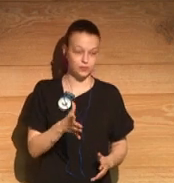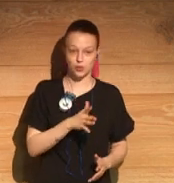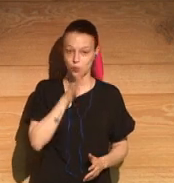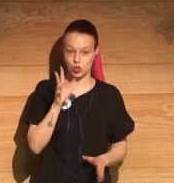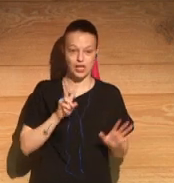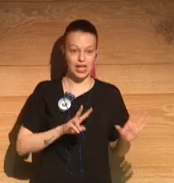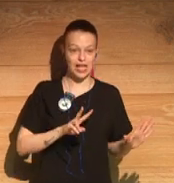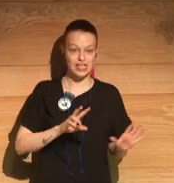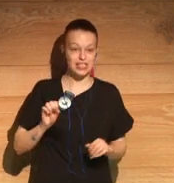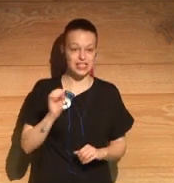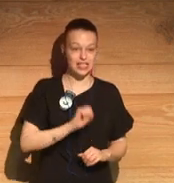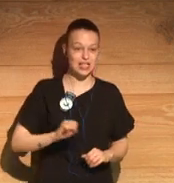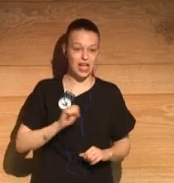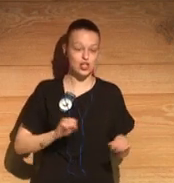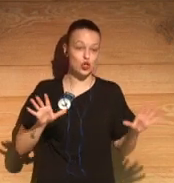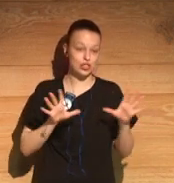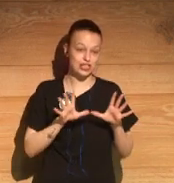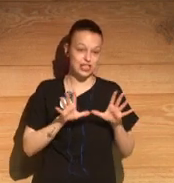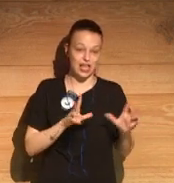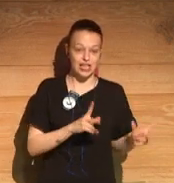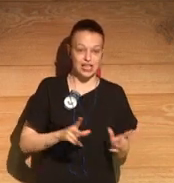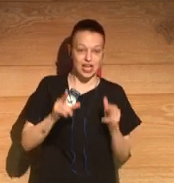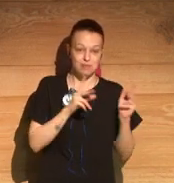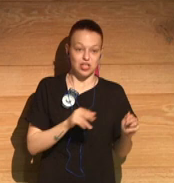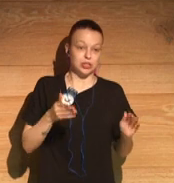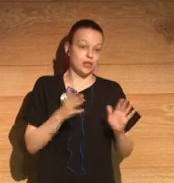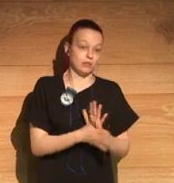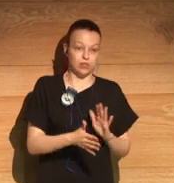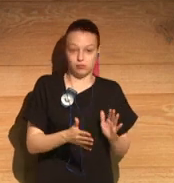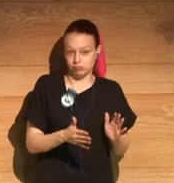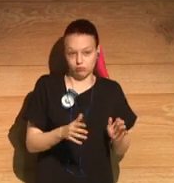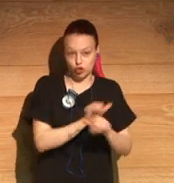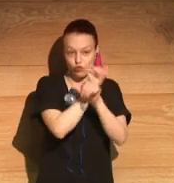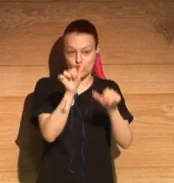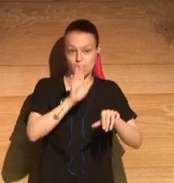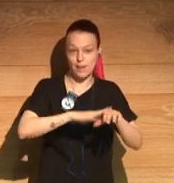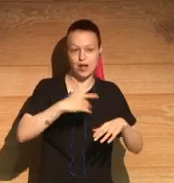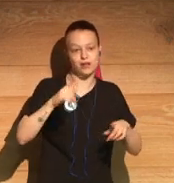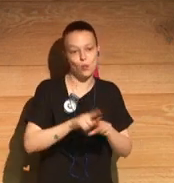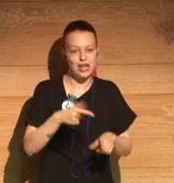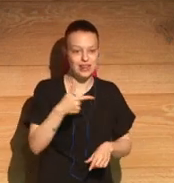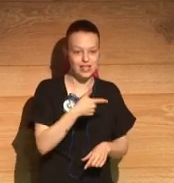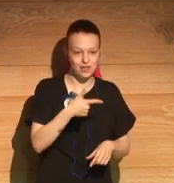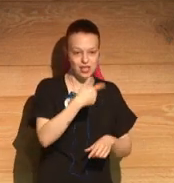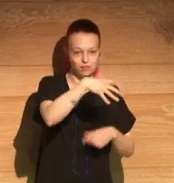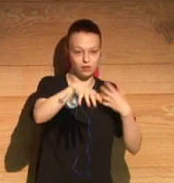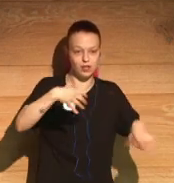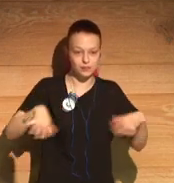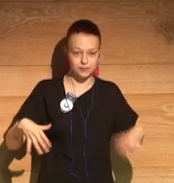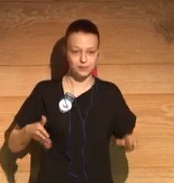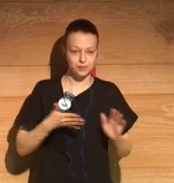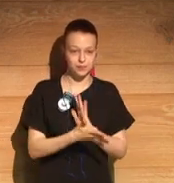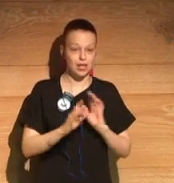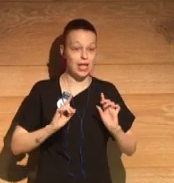years seemed like a decent stretch. And between 1940, like, I could start at the end of the war and finish at the